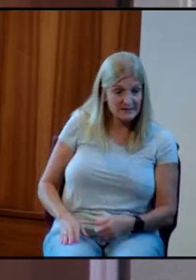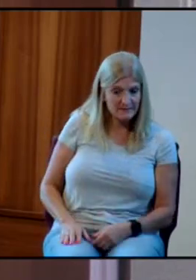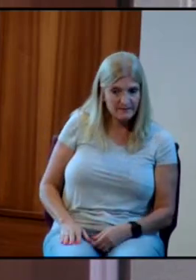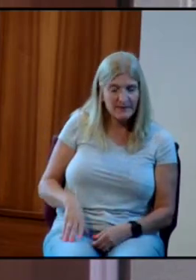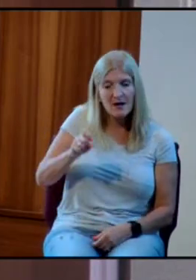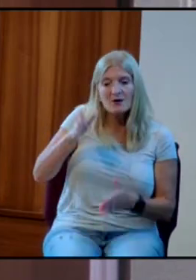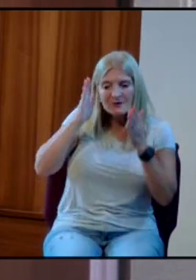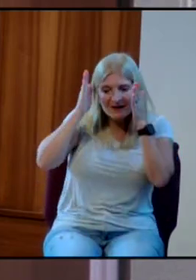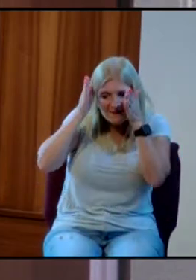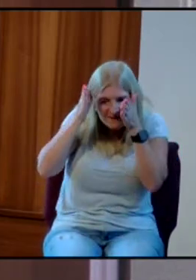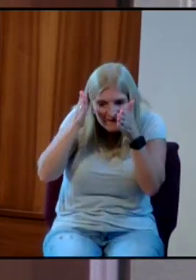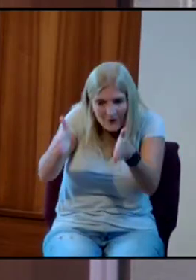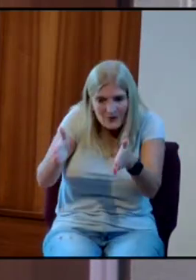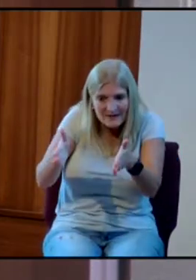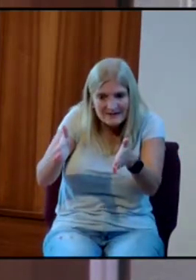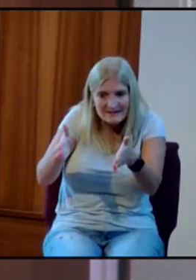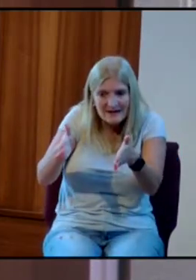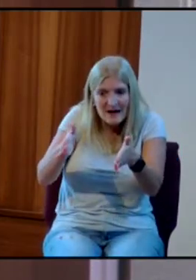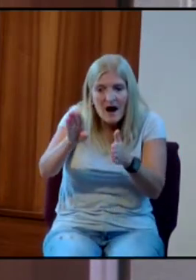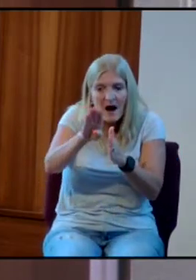pay attention to the word of God.